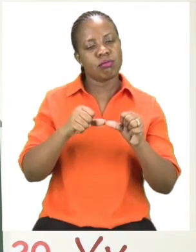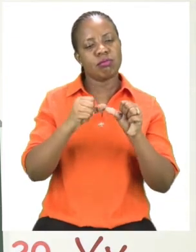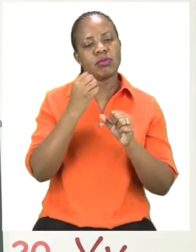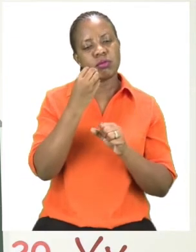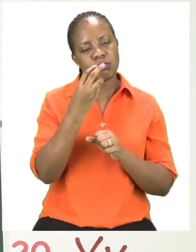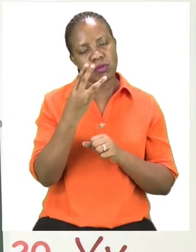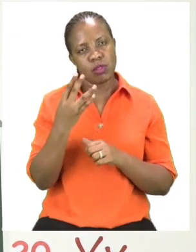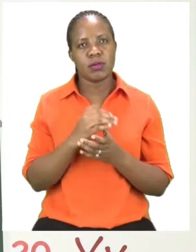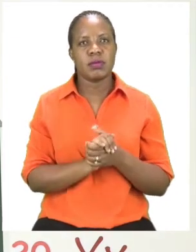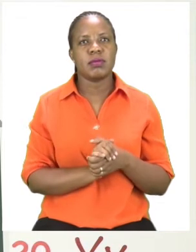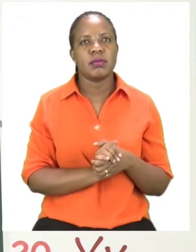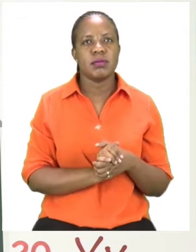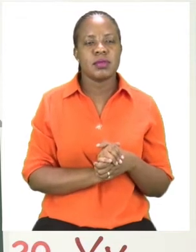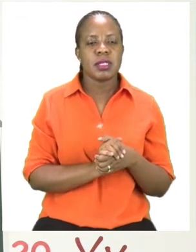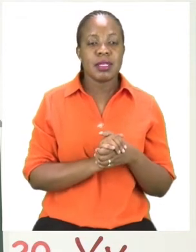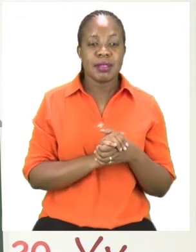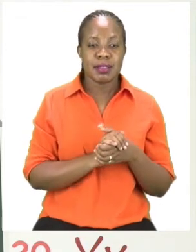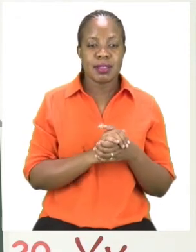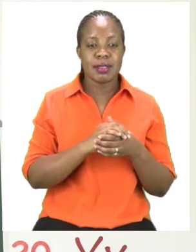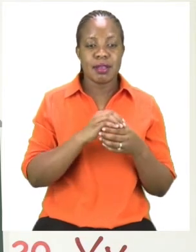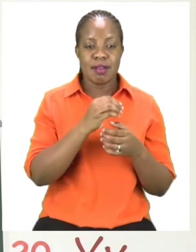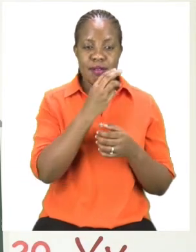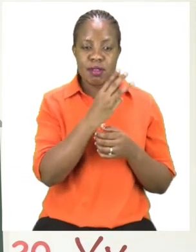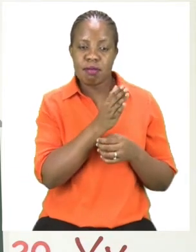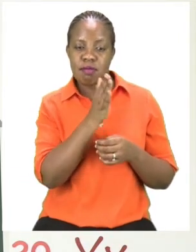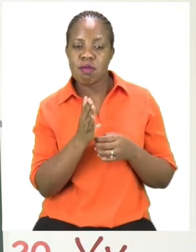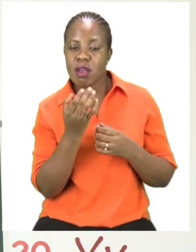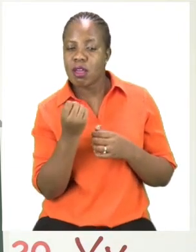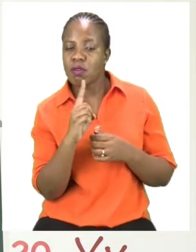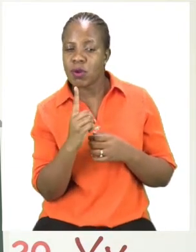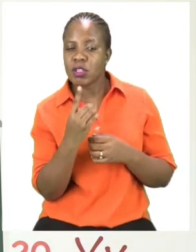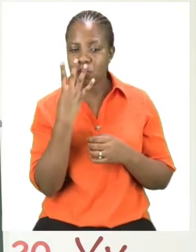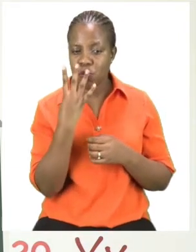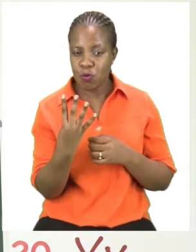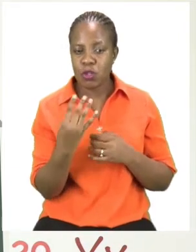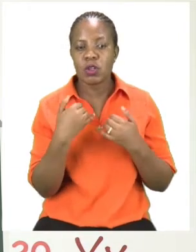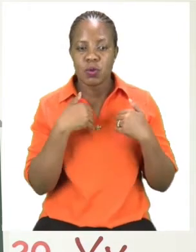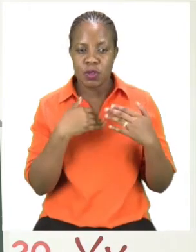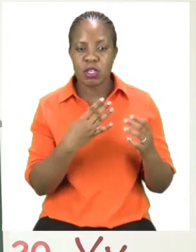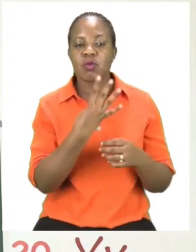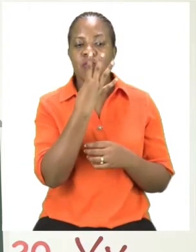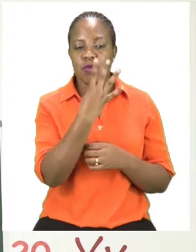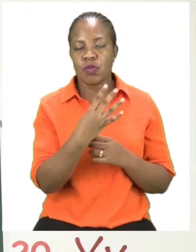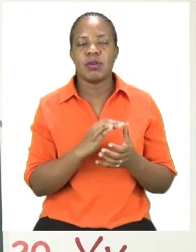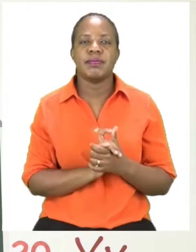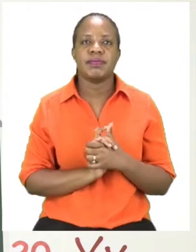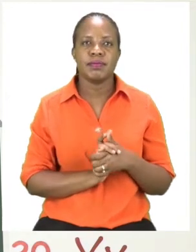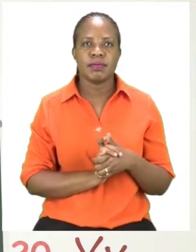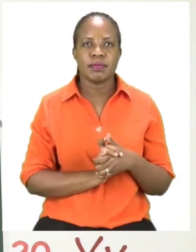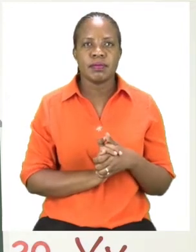number after three is four. So this is where we will start. Let us begin.